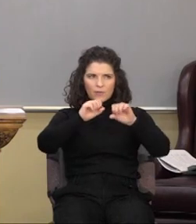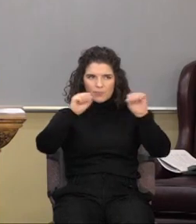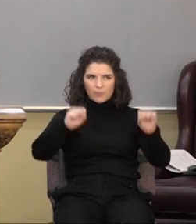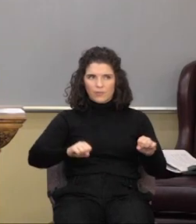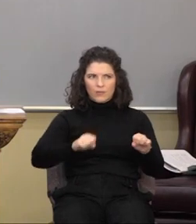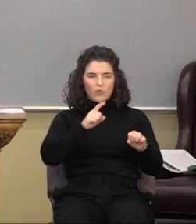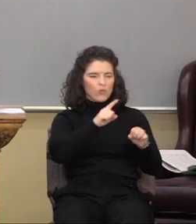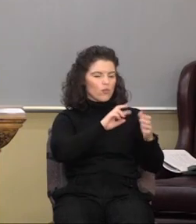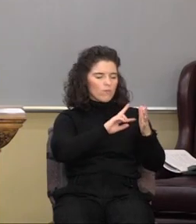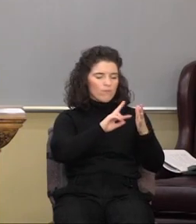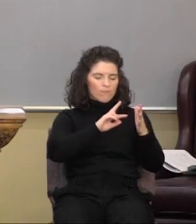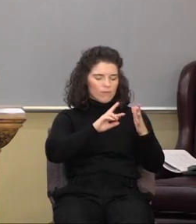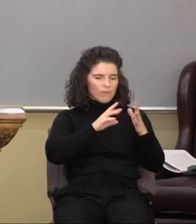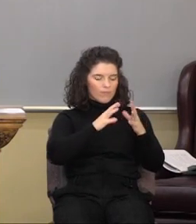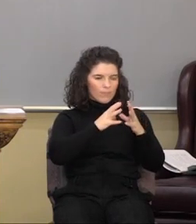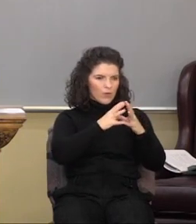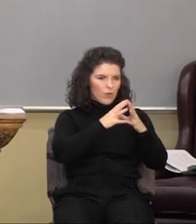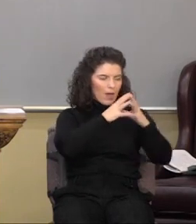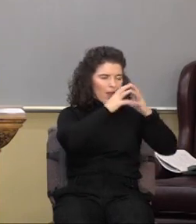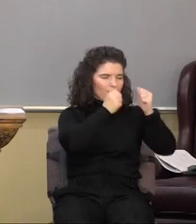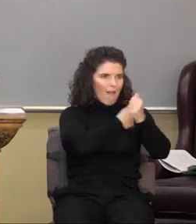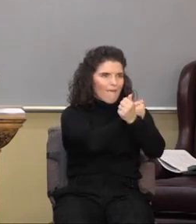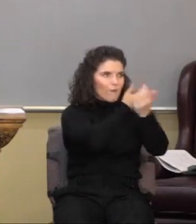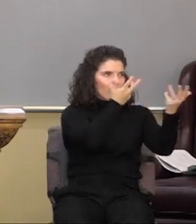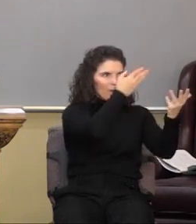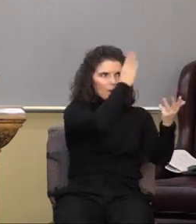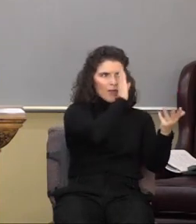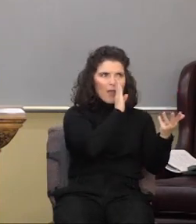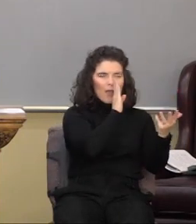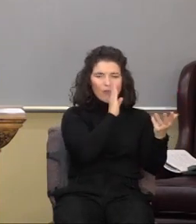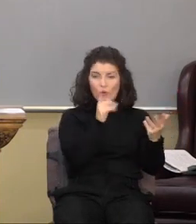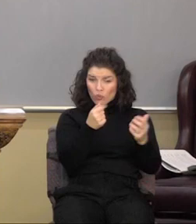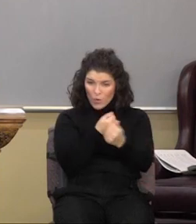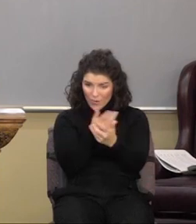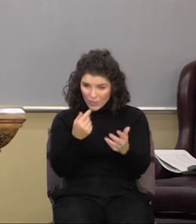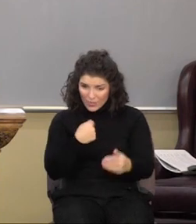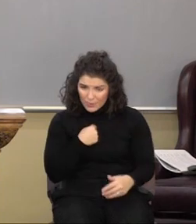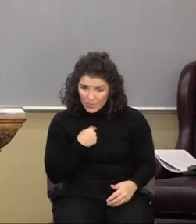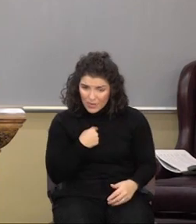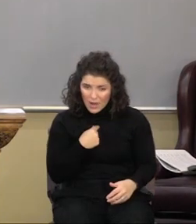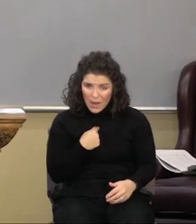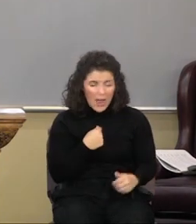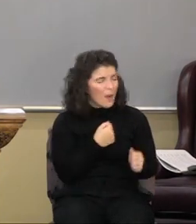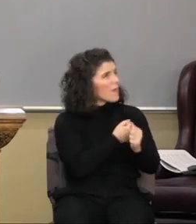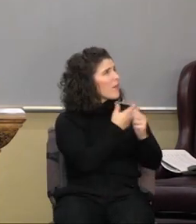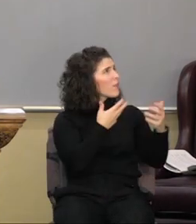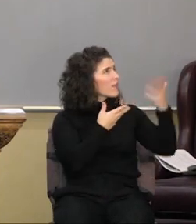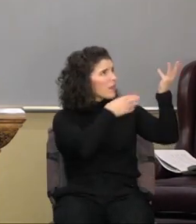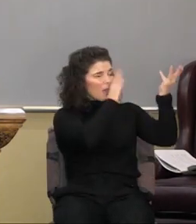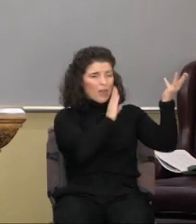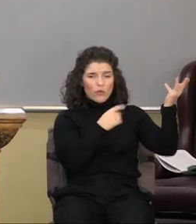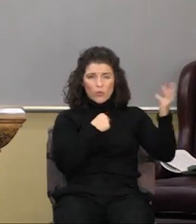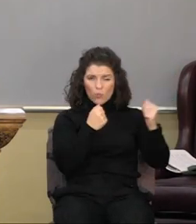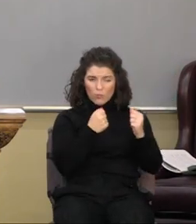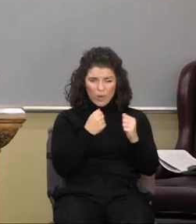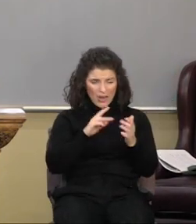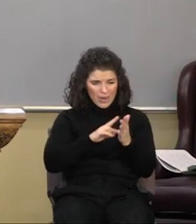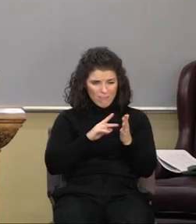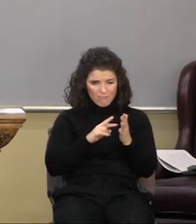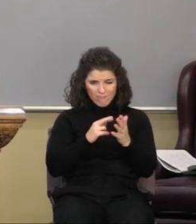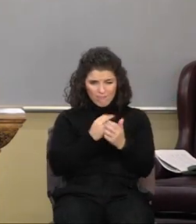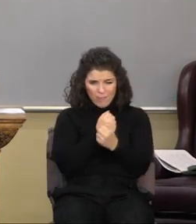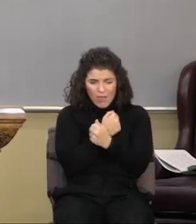everything to God. Do you mean everything to me? I mean everything to God. Do I mean everything to you?